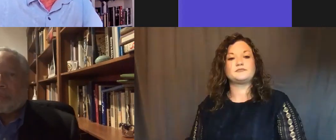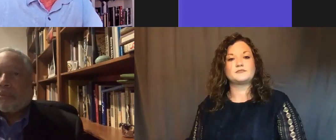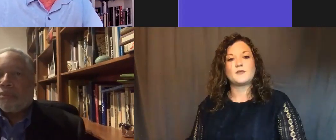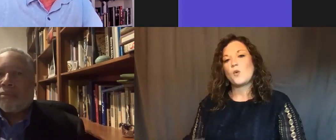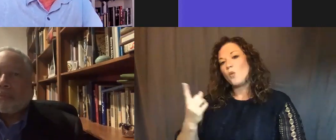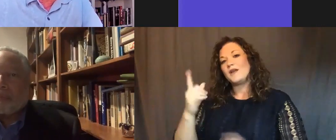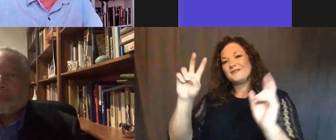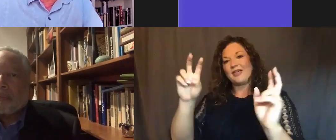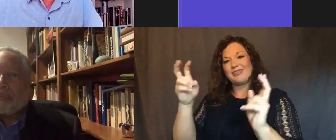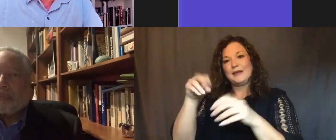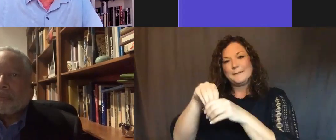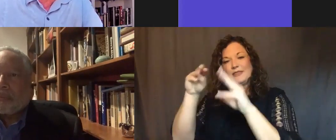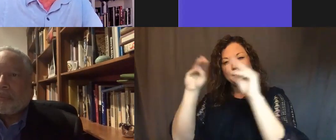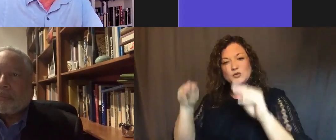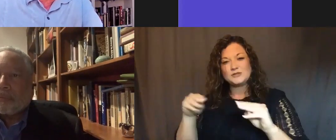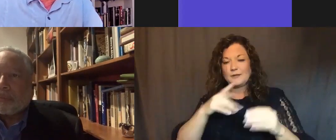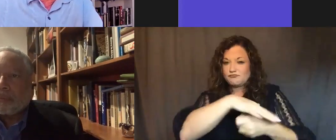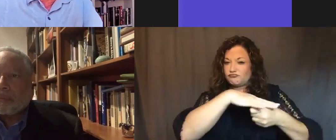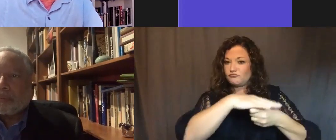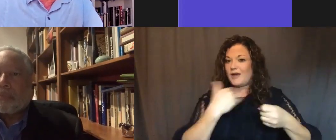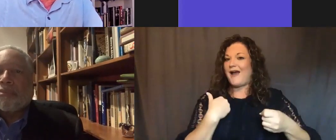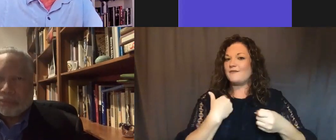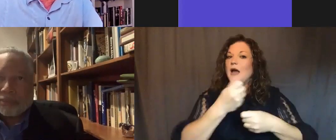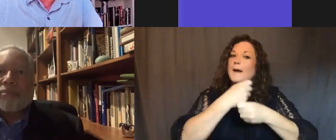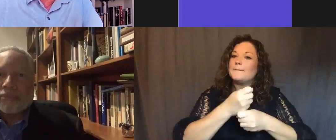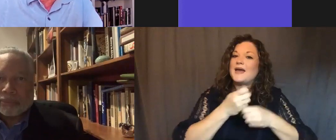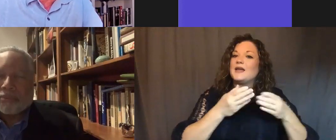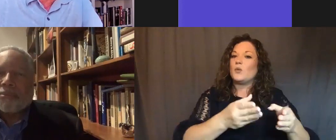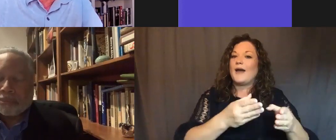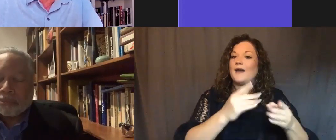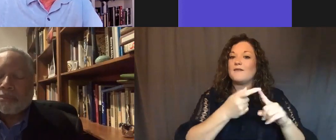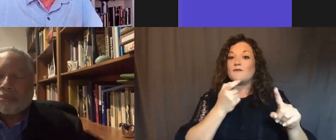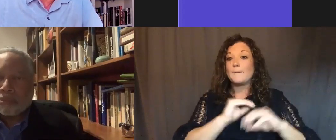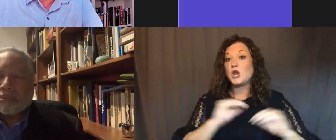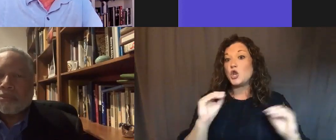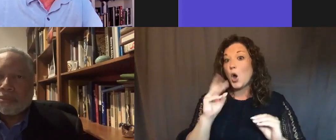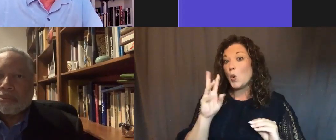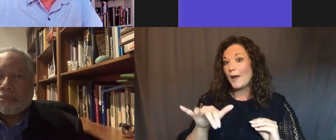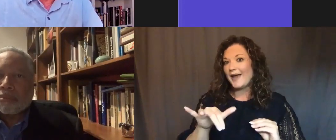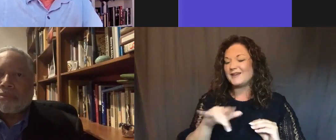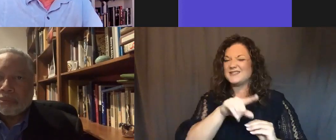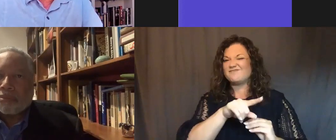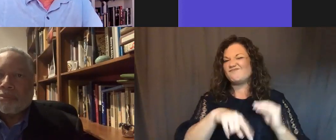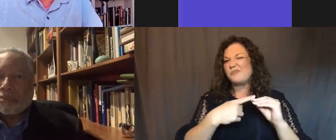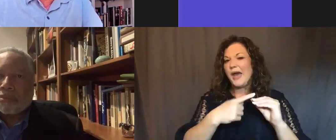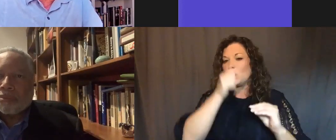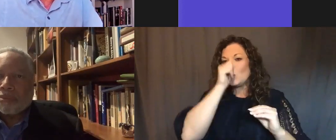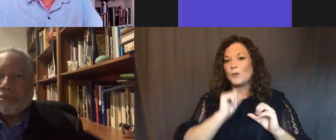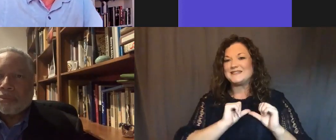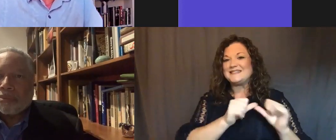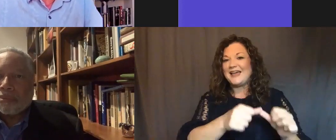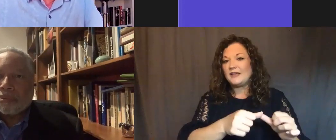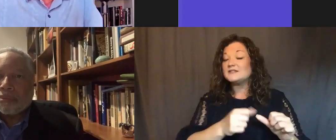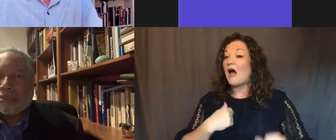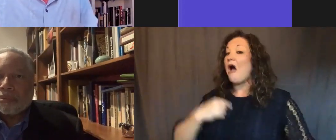in the museum, we have a whole section called Making a Way Out of No Way, which is essentially about resilience. I thought I knew